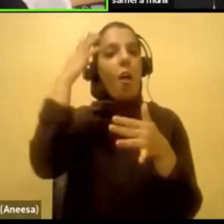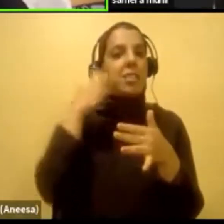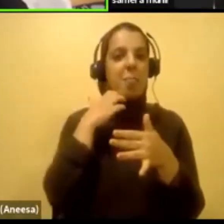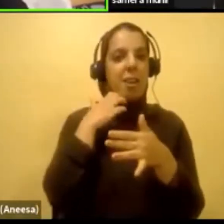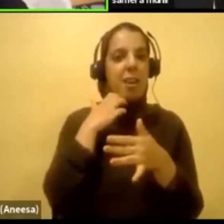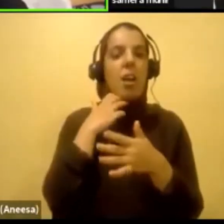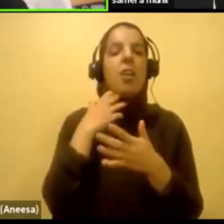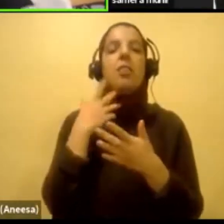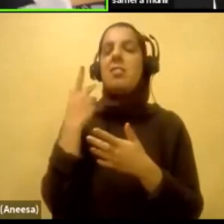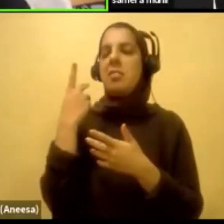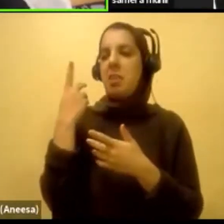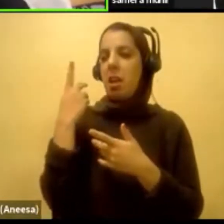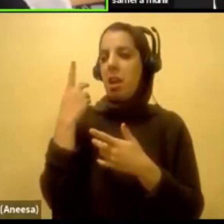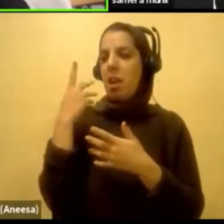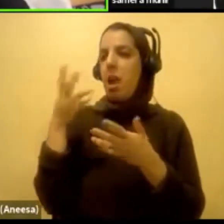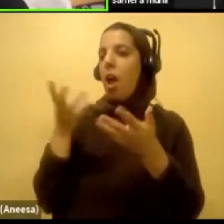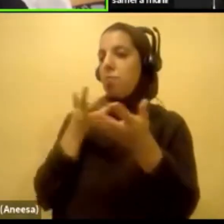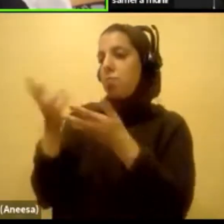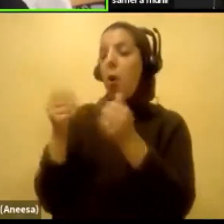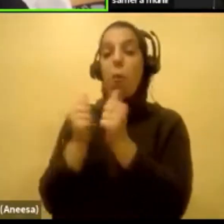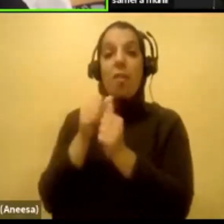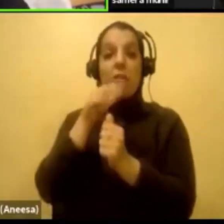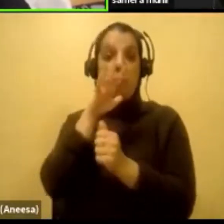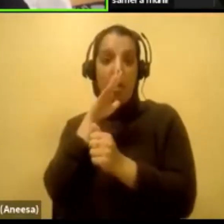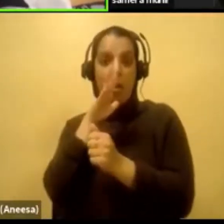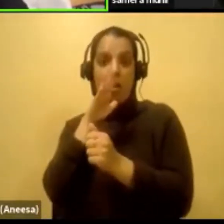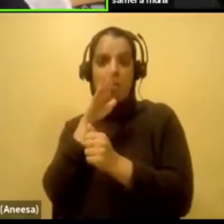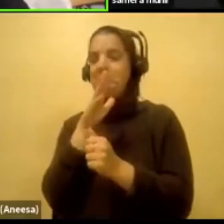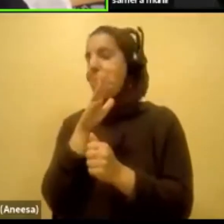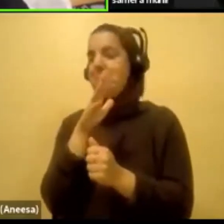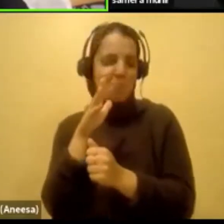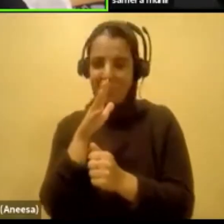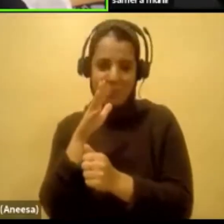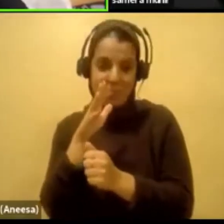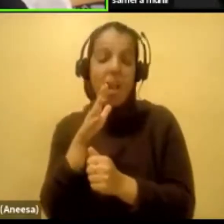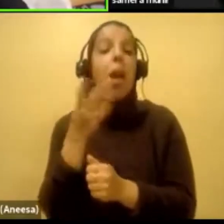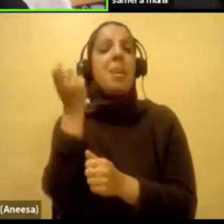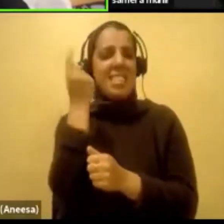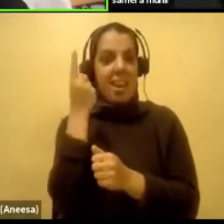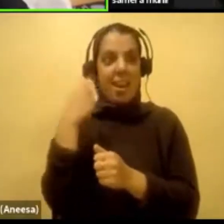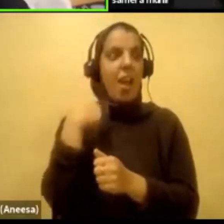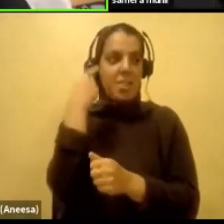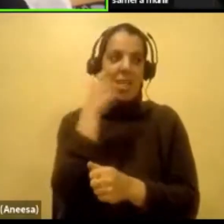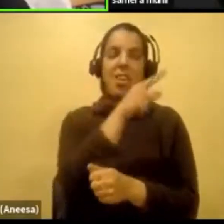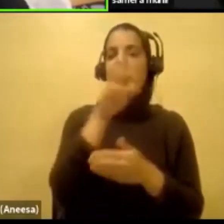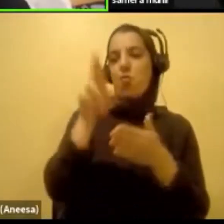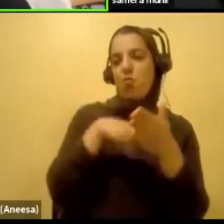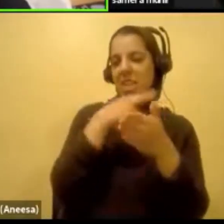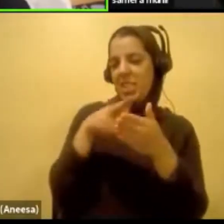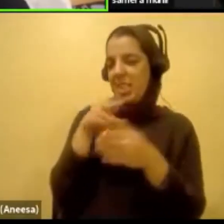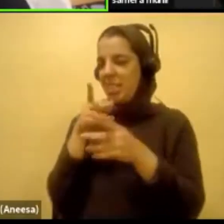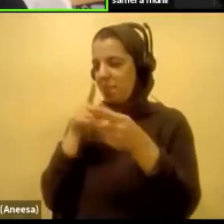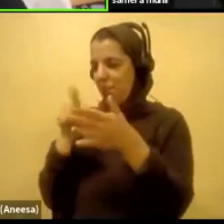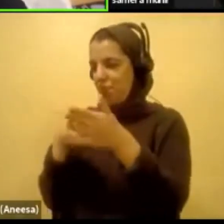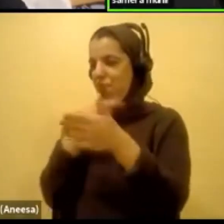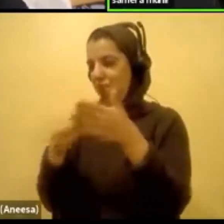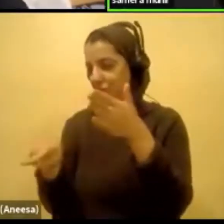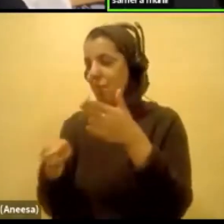tons of things I could lead it to medical racism. But I don't have solid physical proof. But I have stories. And I think that's proof enough.